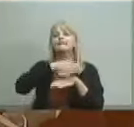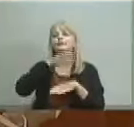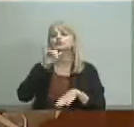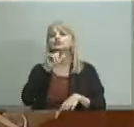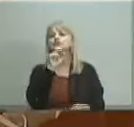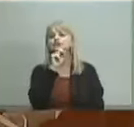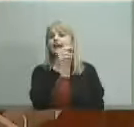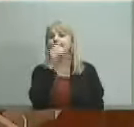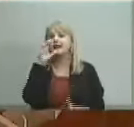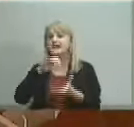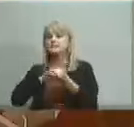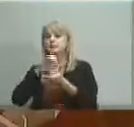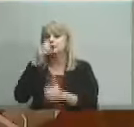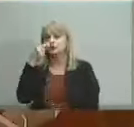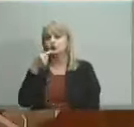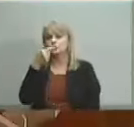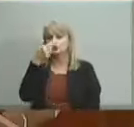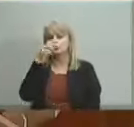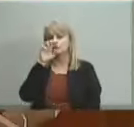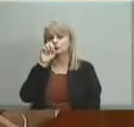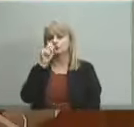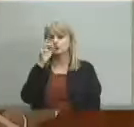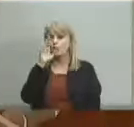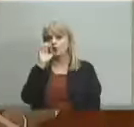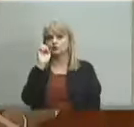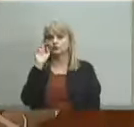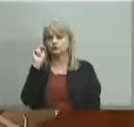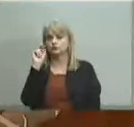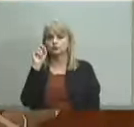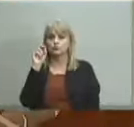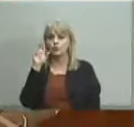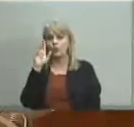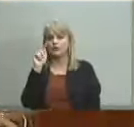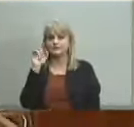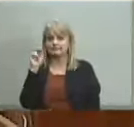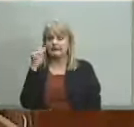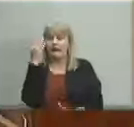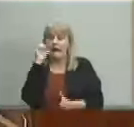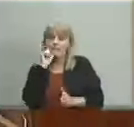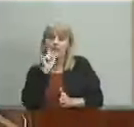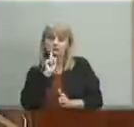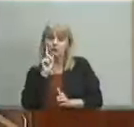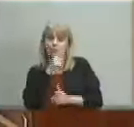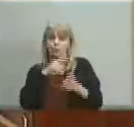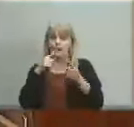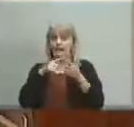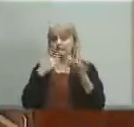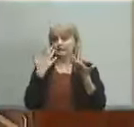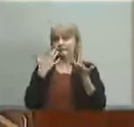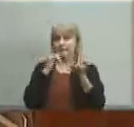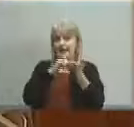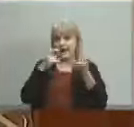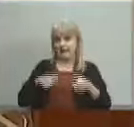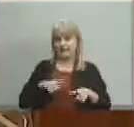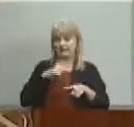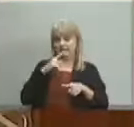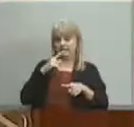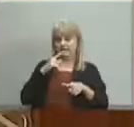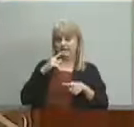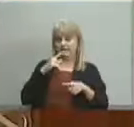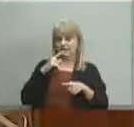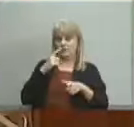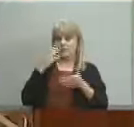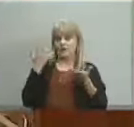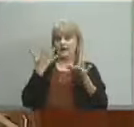and her husband George Norton I'm not sure when that what year that was but but now we've got a possibility of another Norton